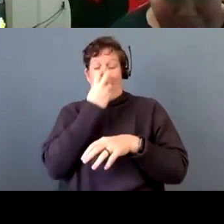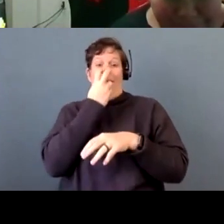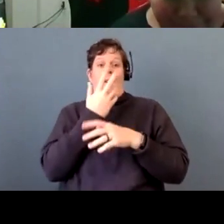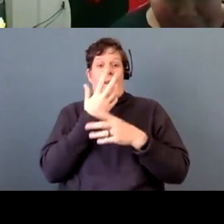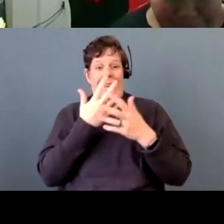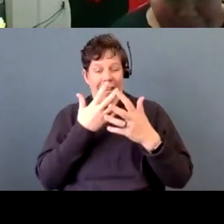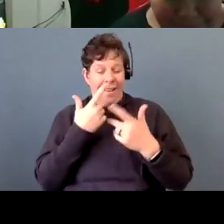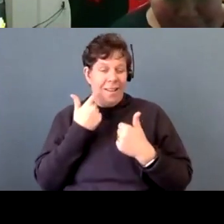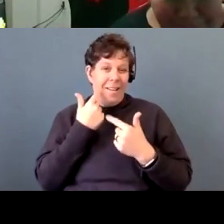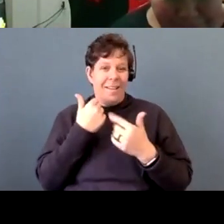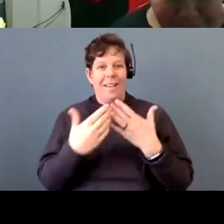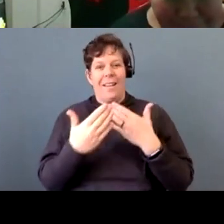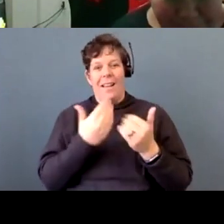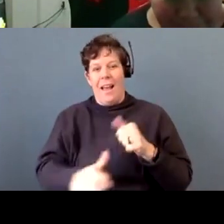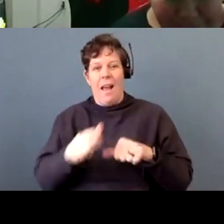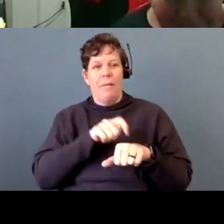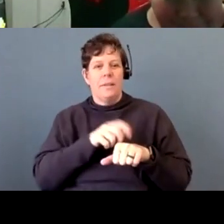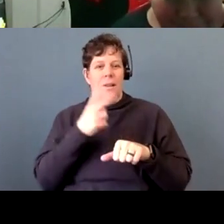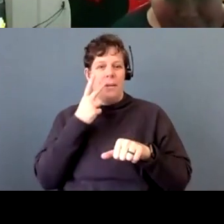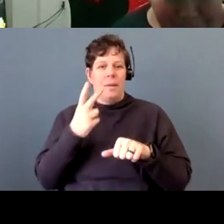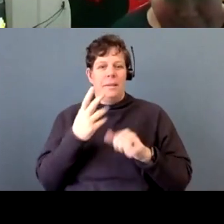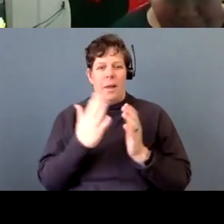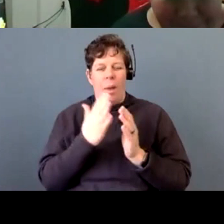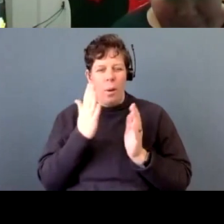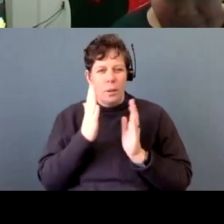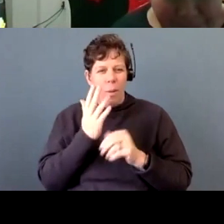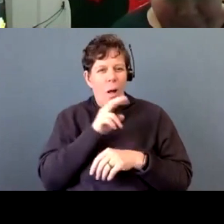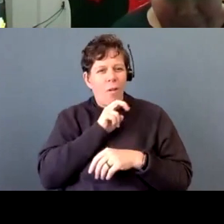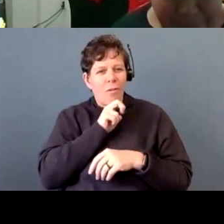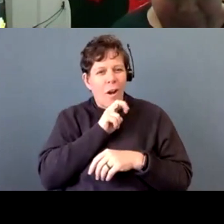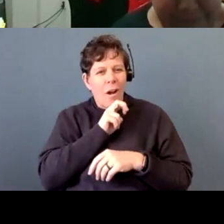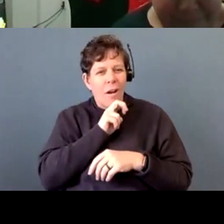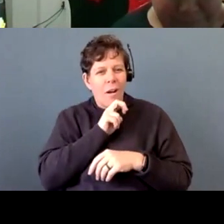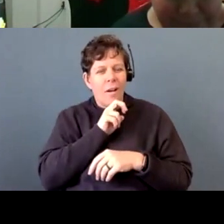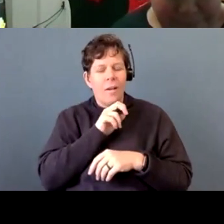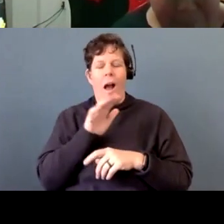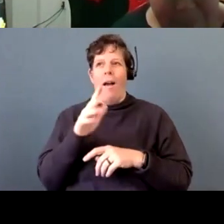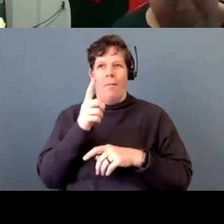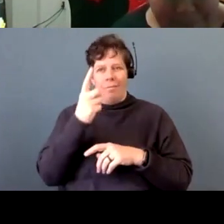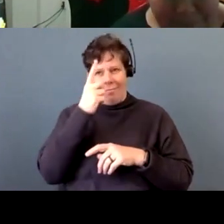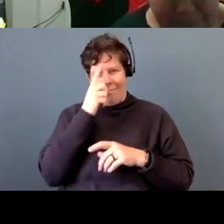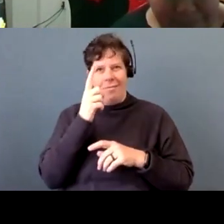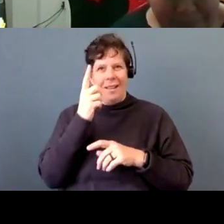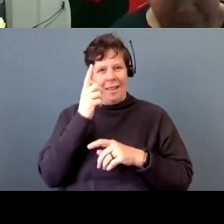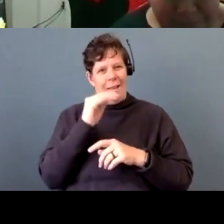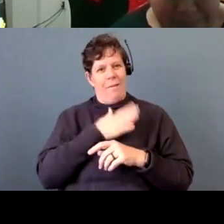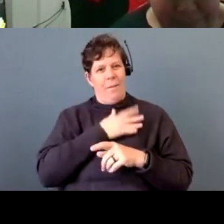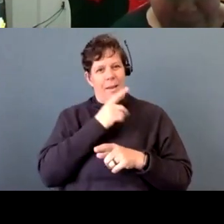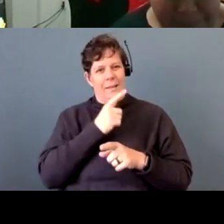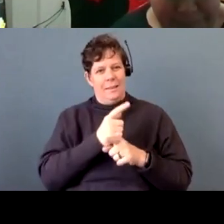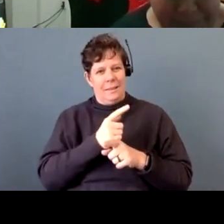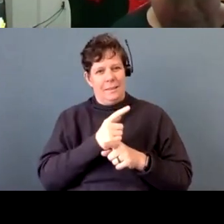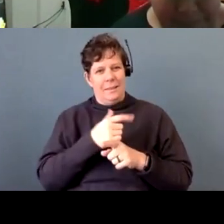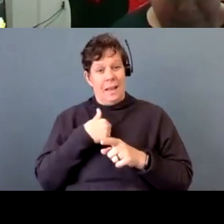So every time I see one of those little frogs, it, it reminds me of her. And so I have them out in the front